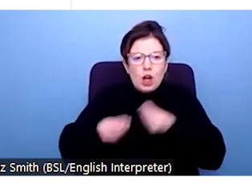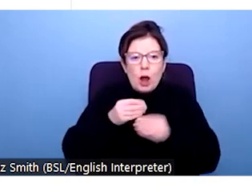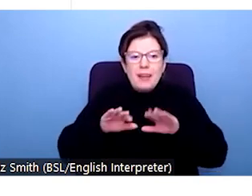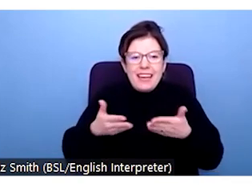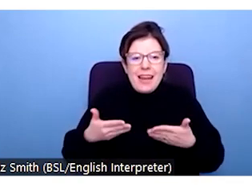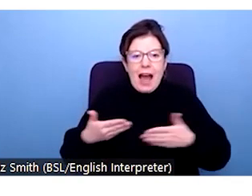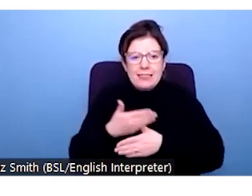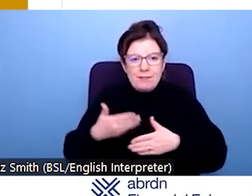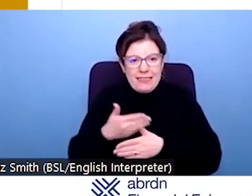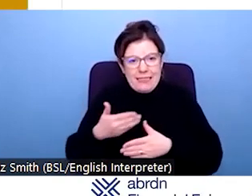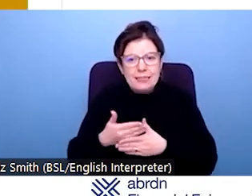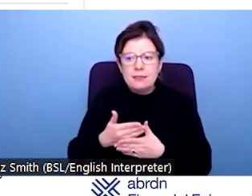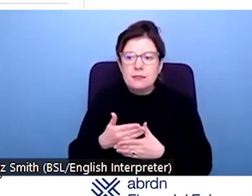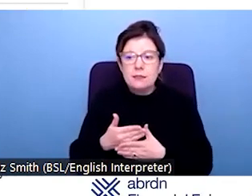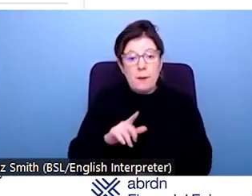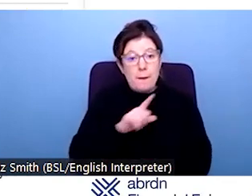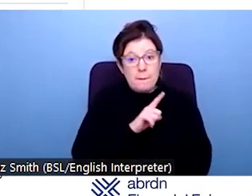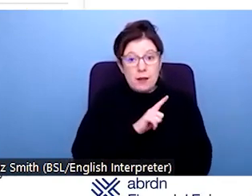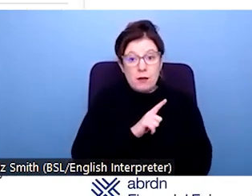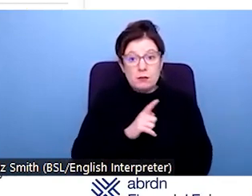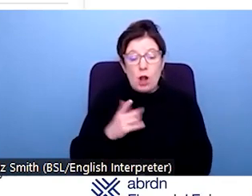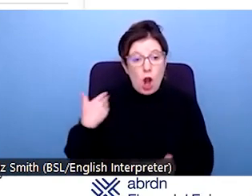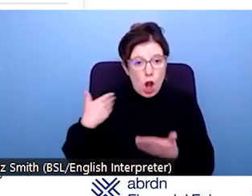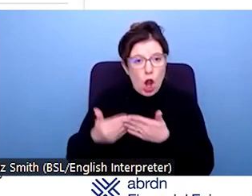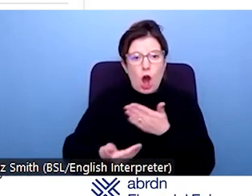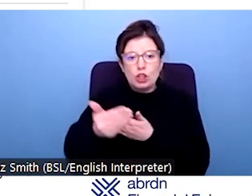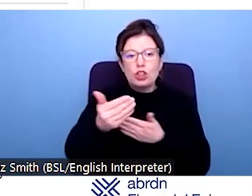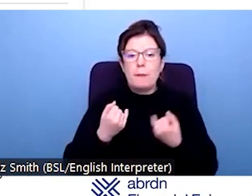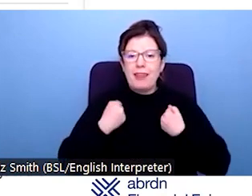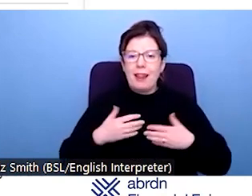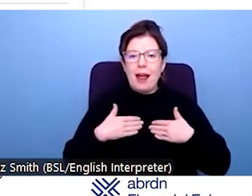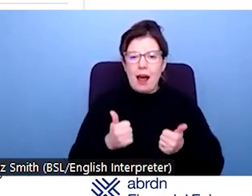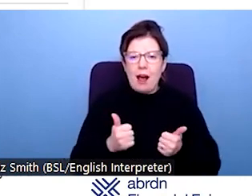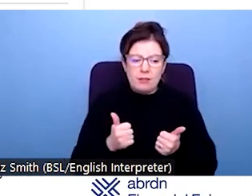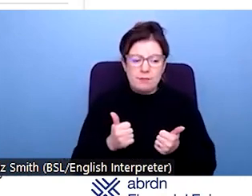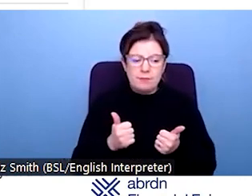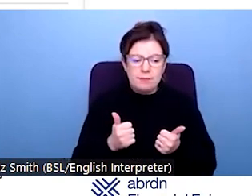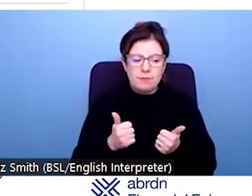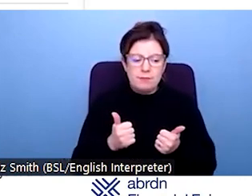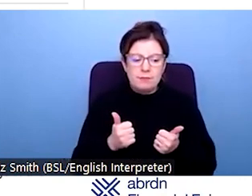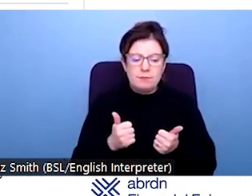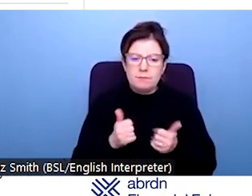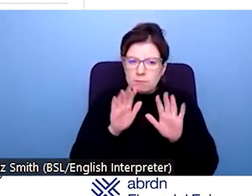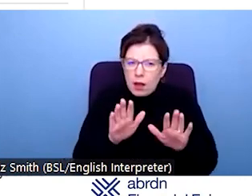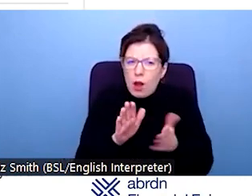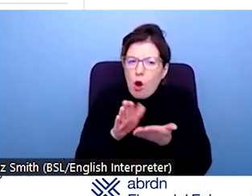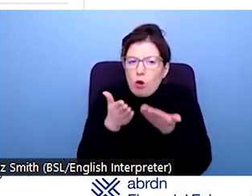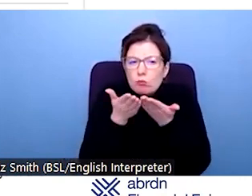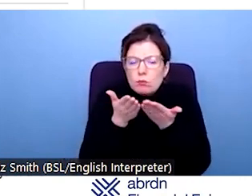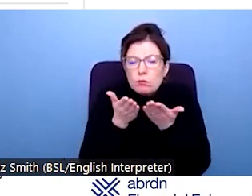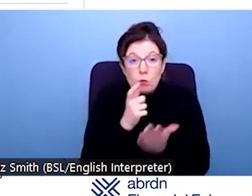particularly driven by long term ill health. And this is quite broad. There's some definitional issues here. It's quite a broad